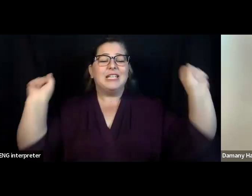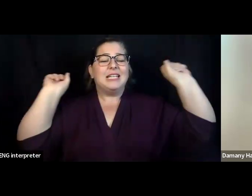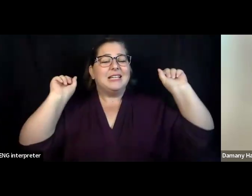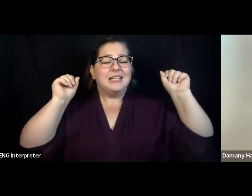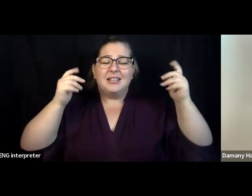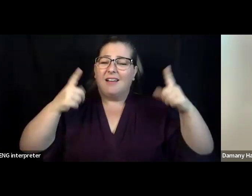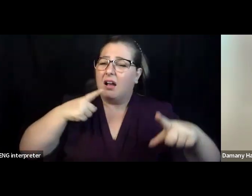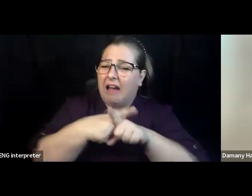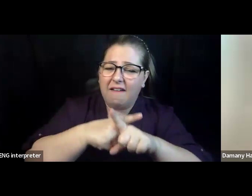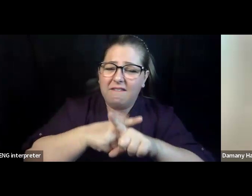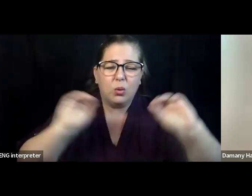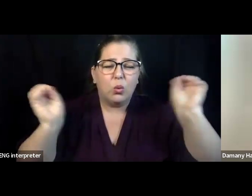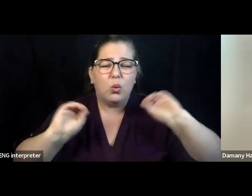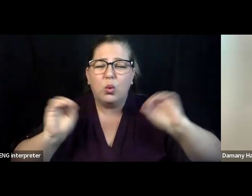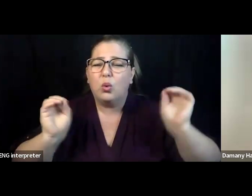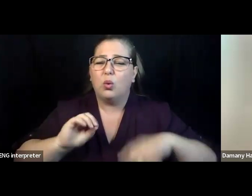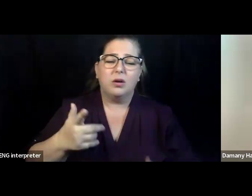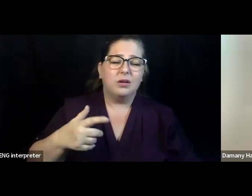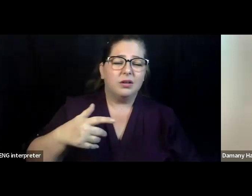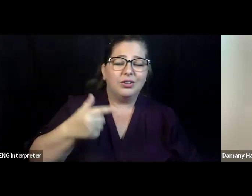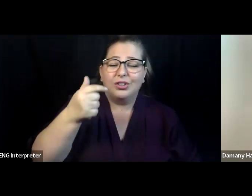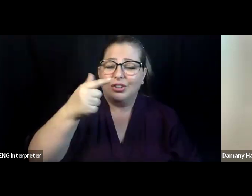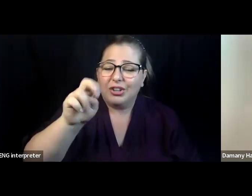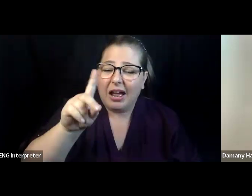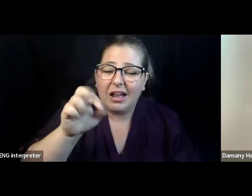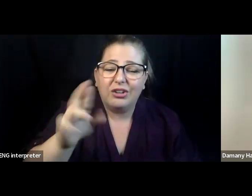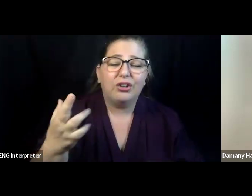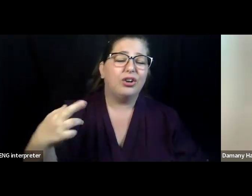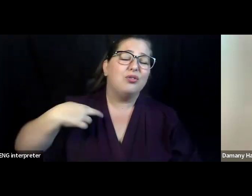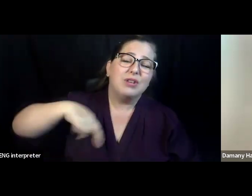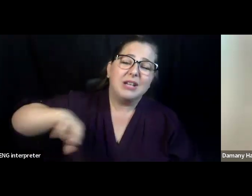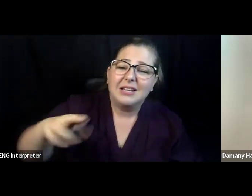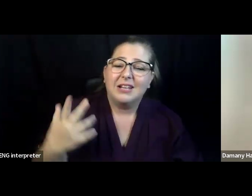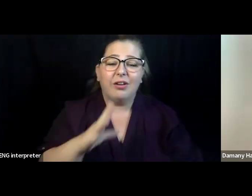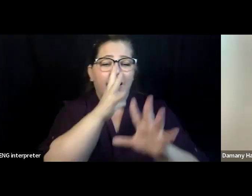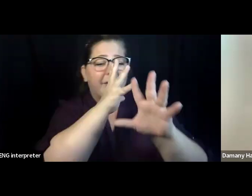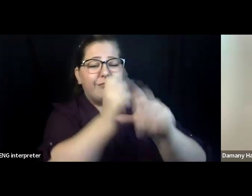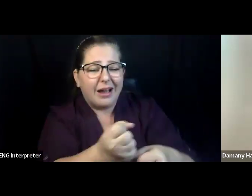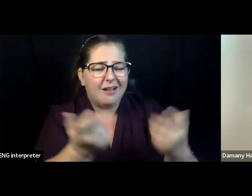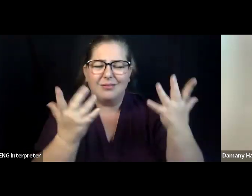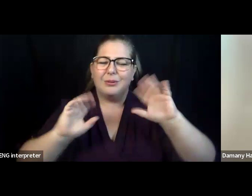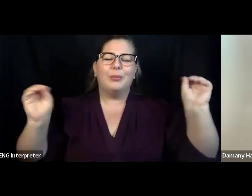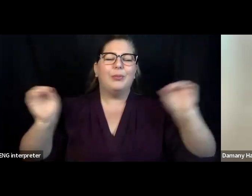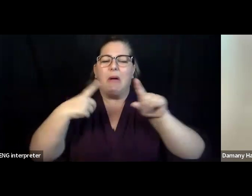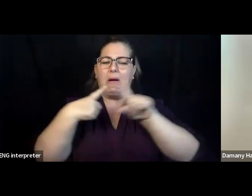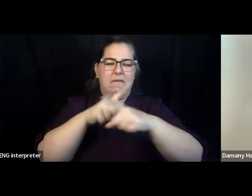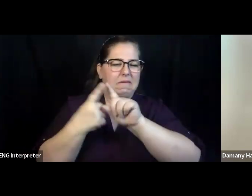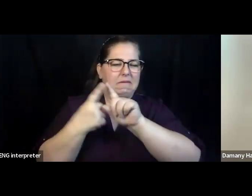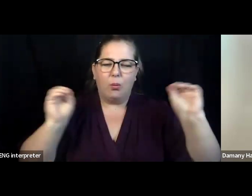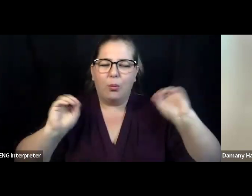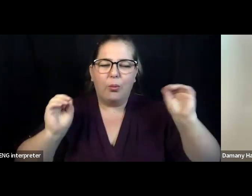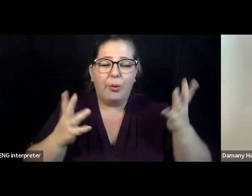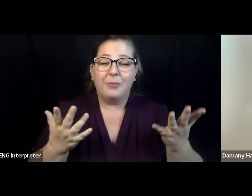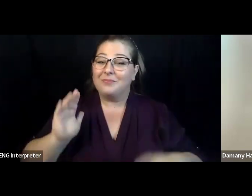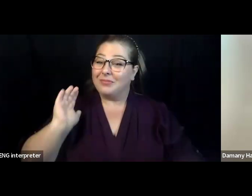humanity is the uniting theme. That's a pretty ambitious vision, as you can tell. Our